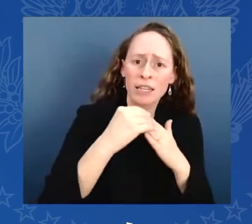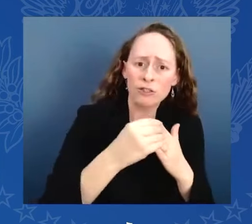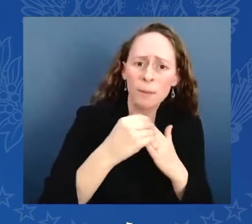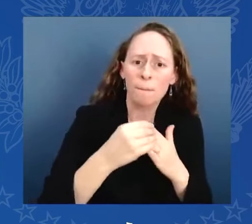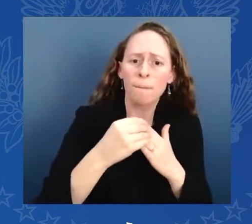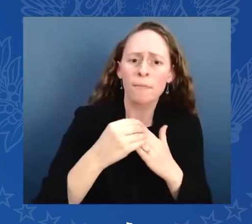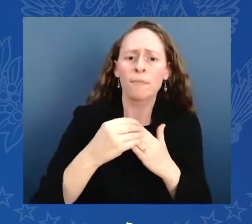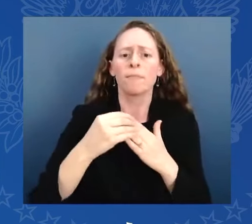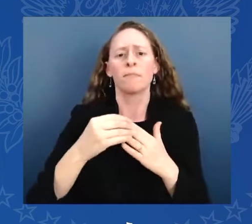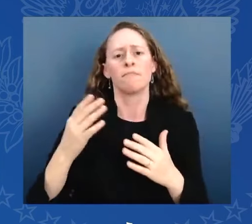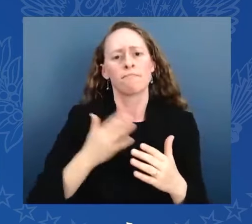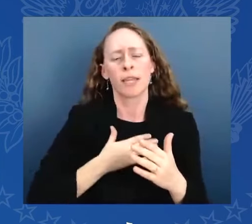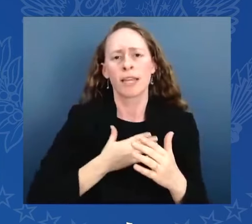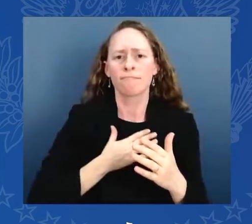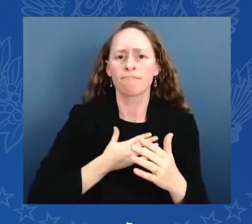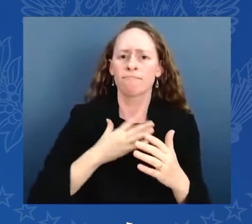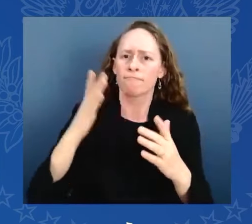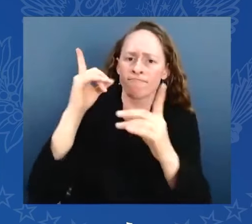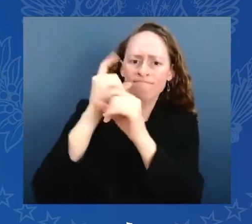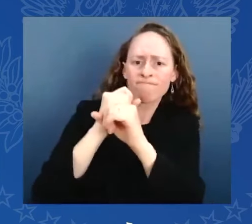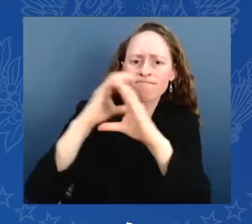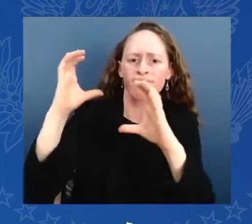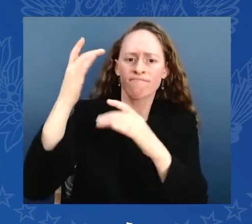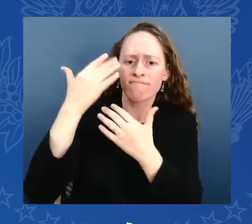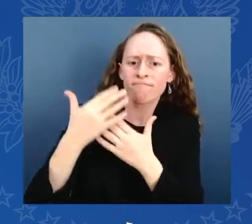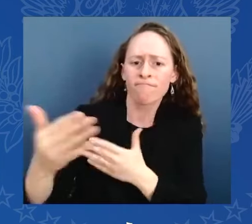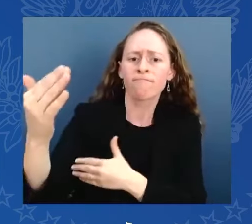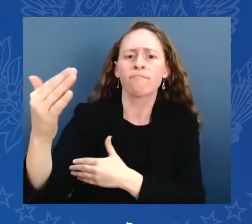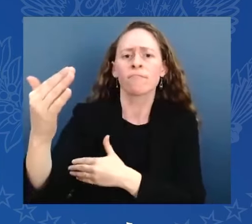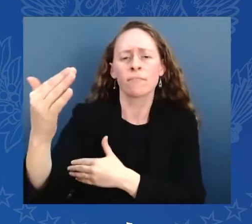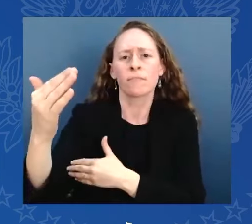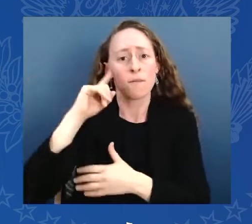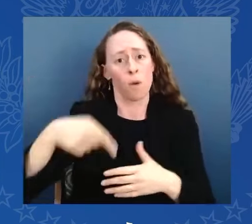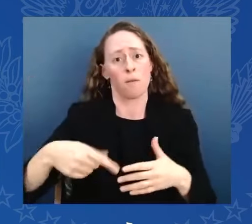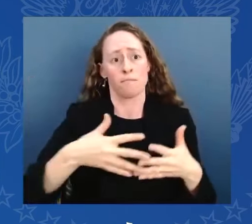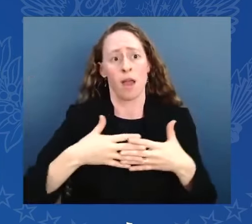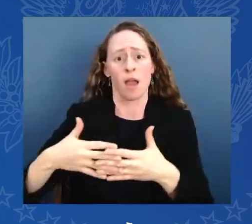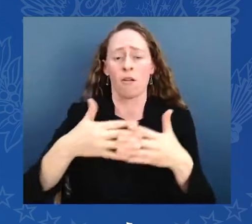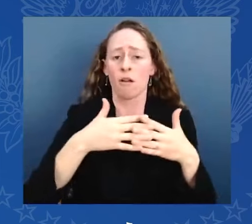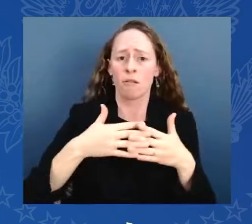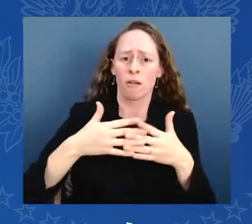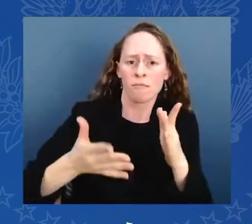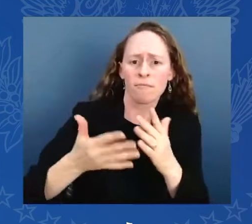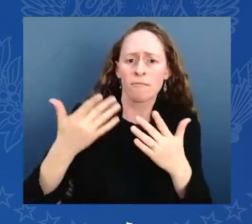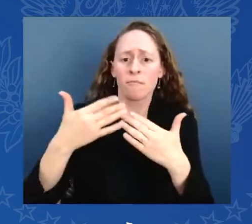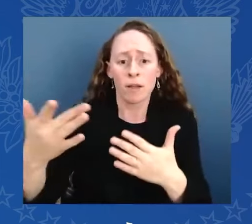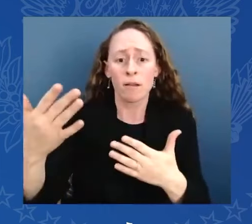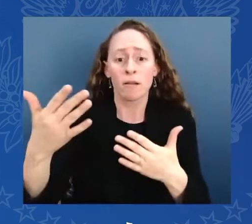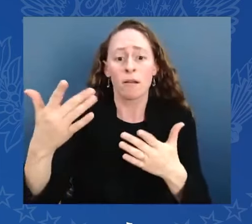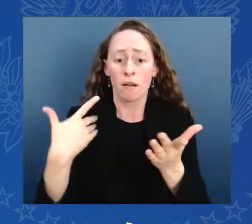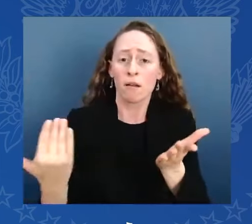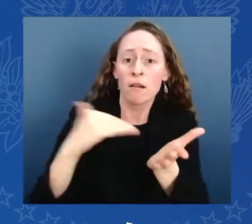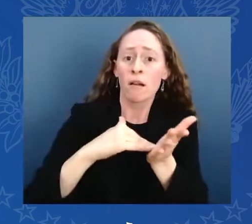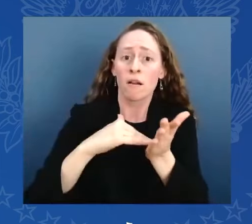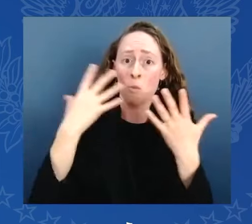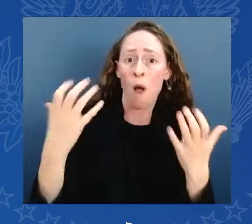nothing can come in the way of saving our democracy. That includes personal ambition. So I've